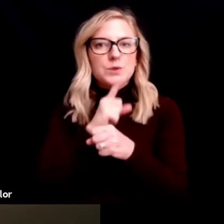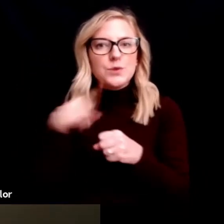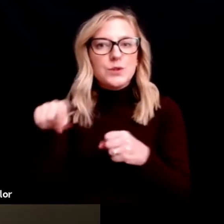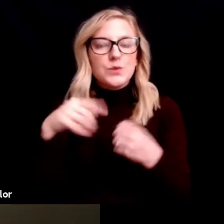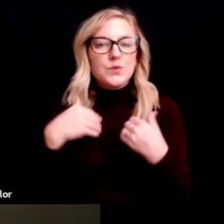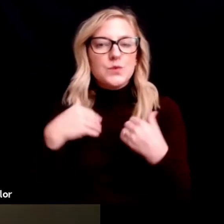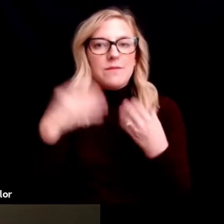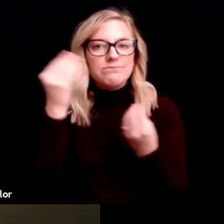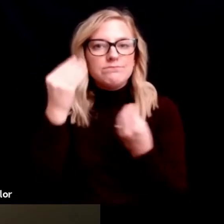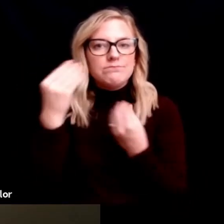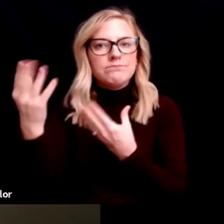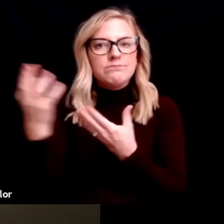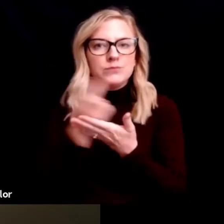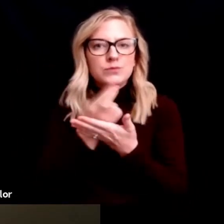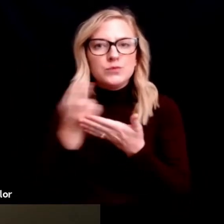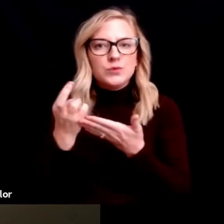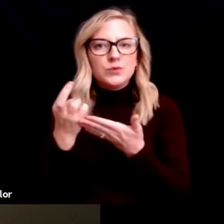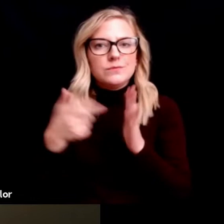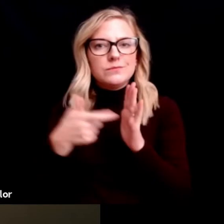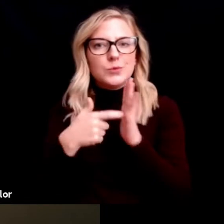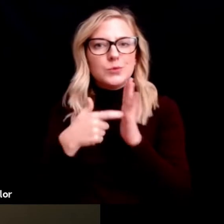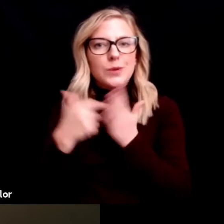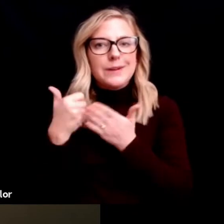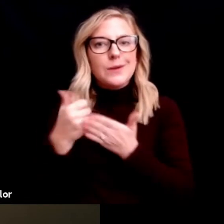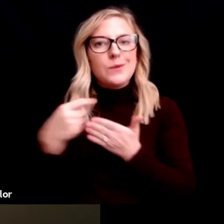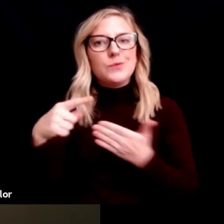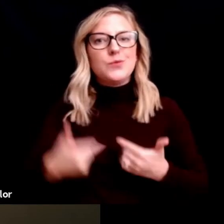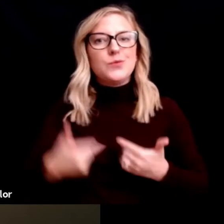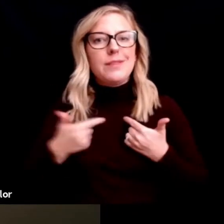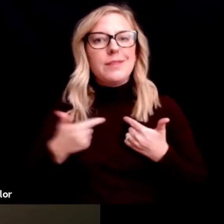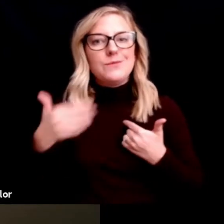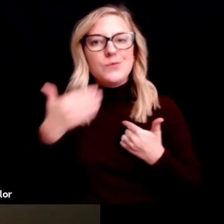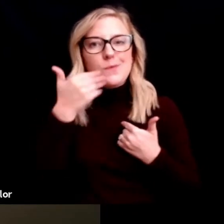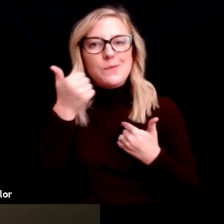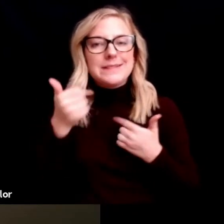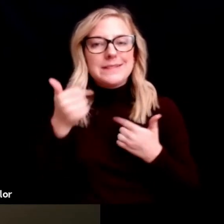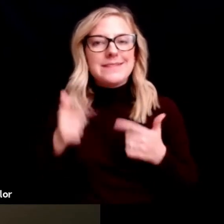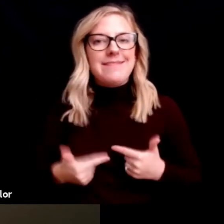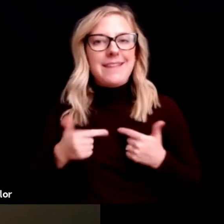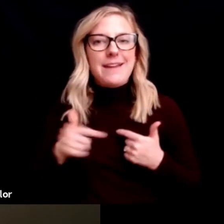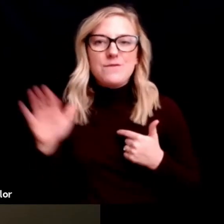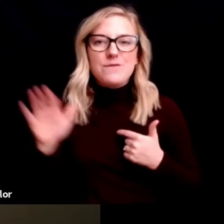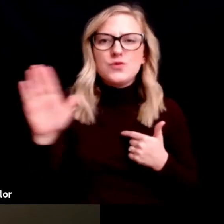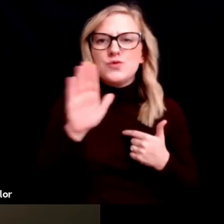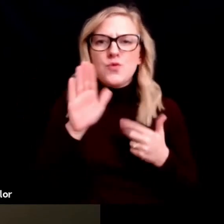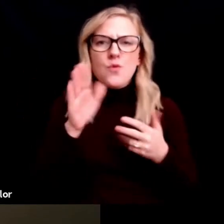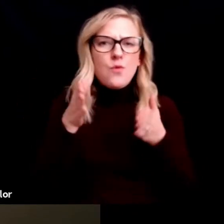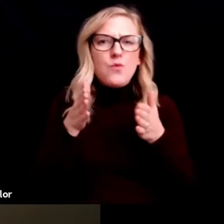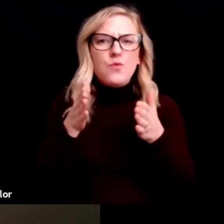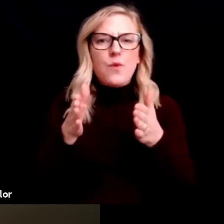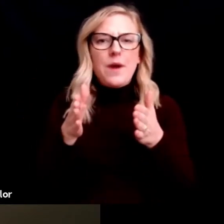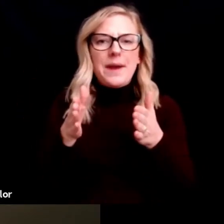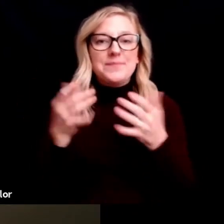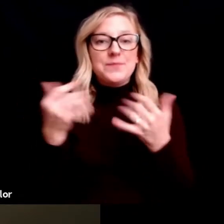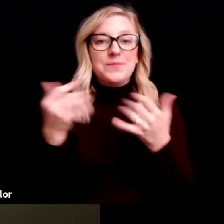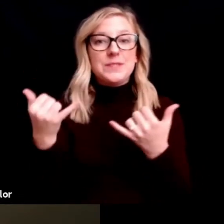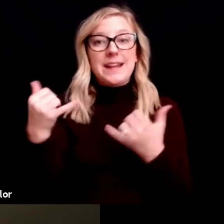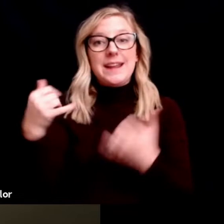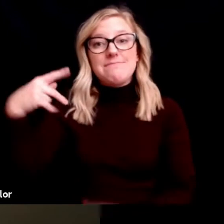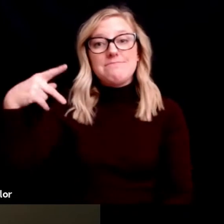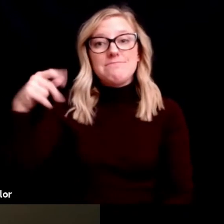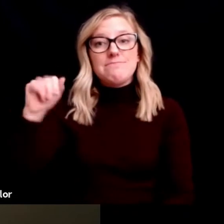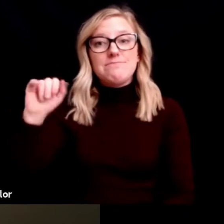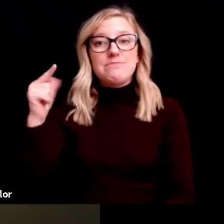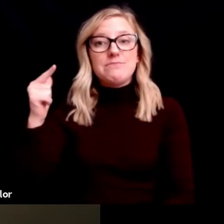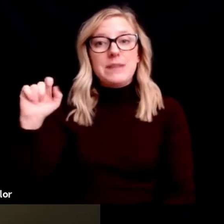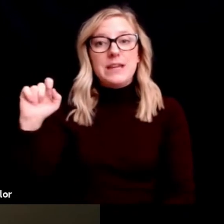need to help you live your best life your way. And today we've invited Paige with Mad Hatter Wellness to join us to talk about